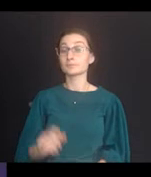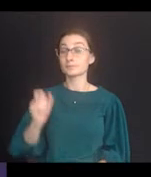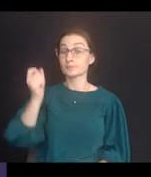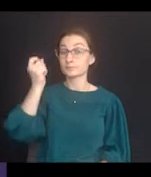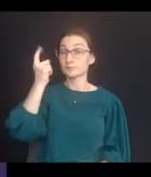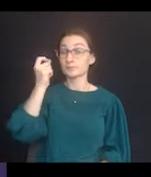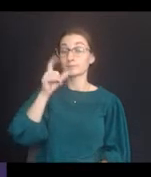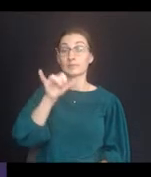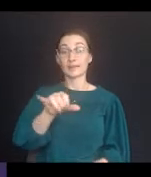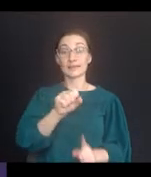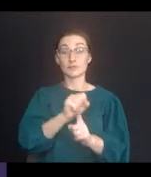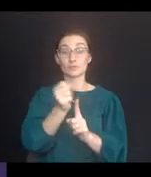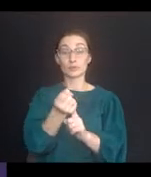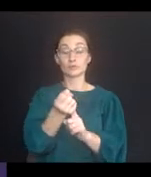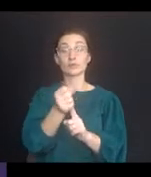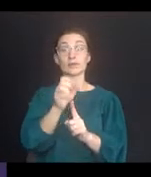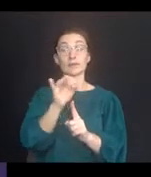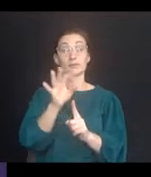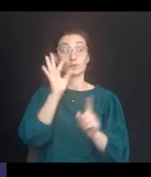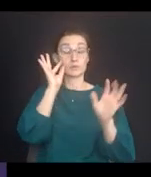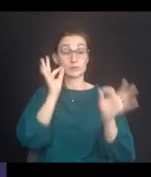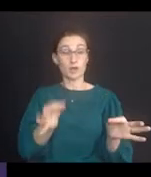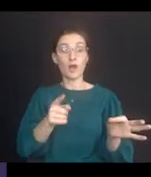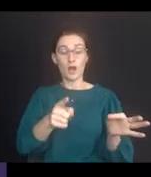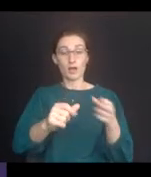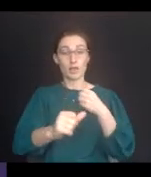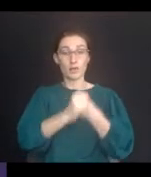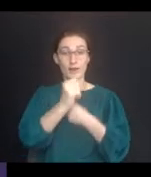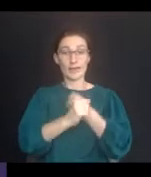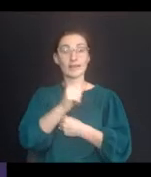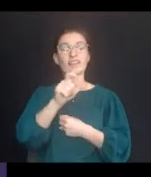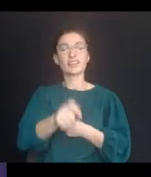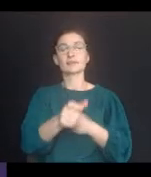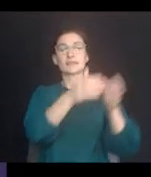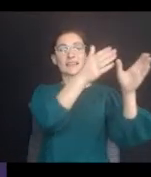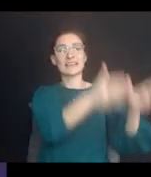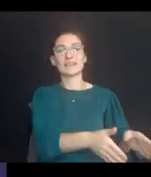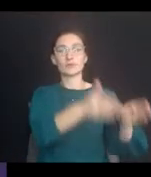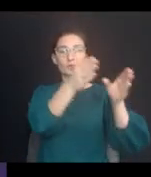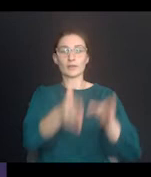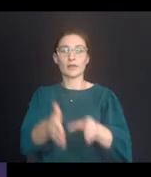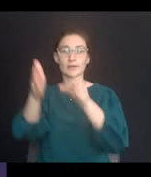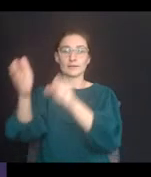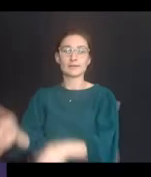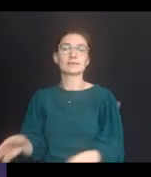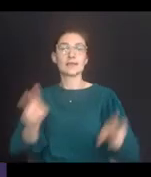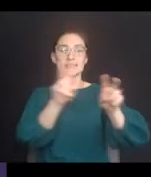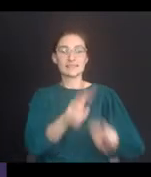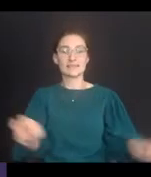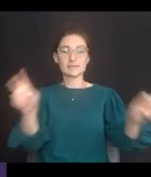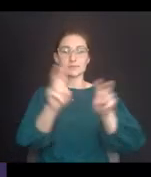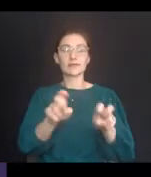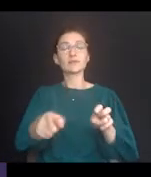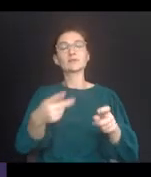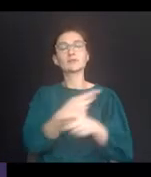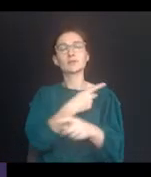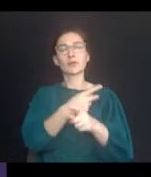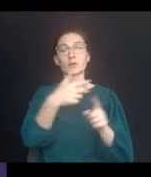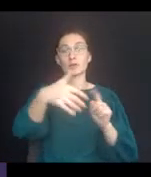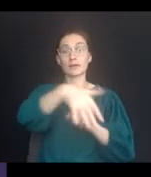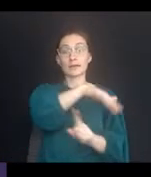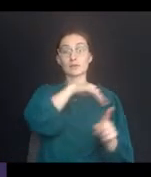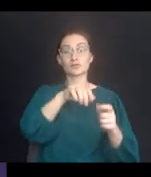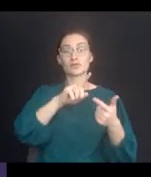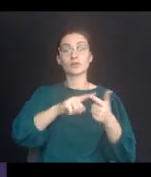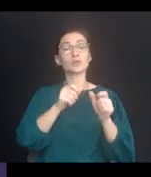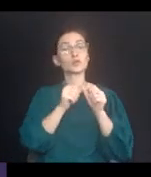that the student is a direct threat must be based on an individualized assessment, which considers various factors such